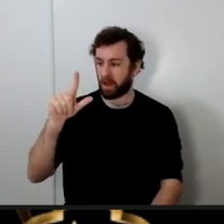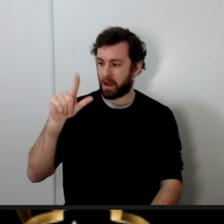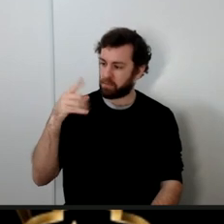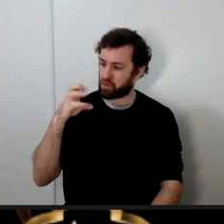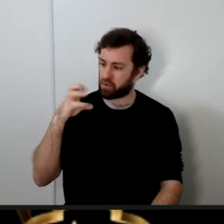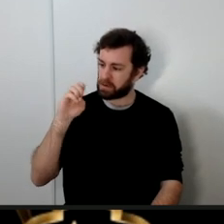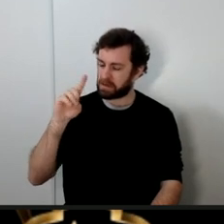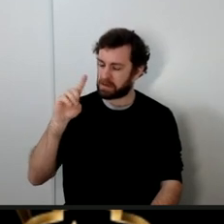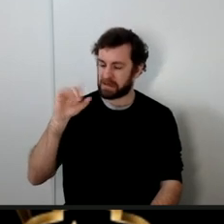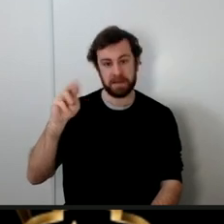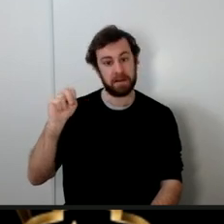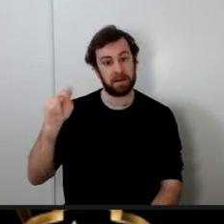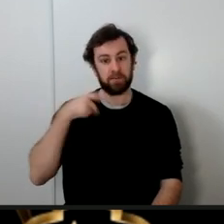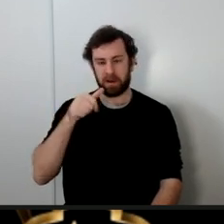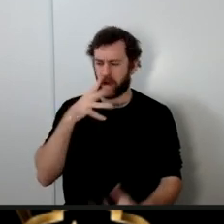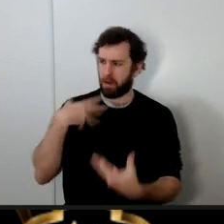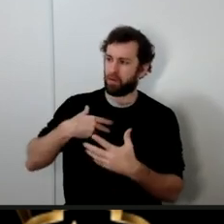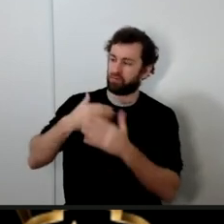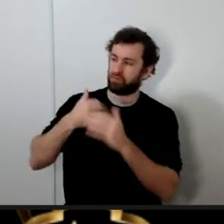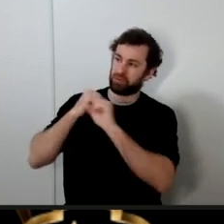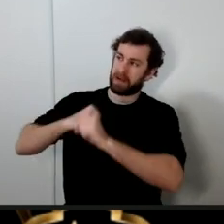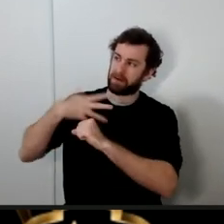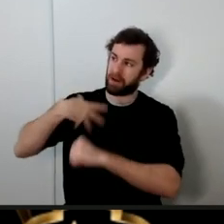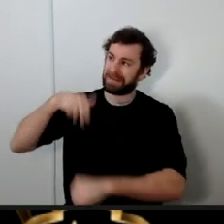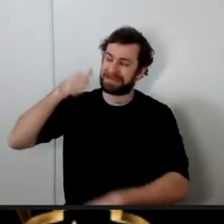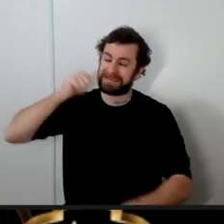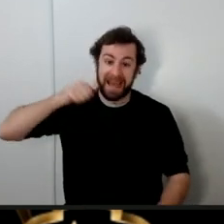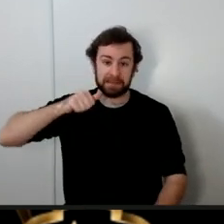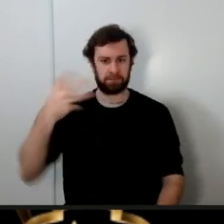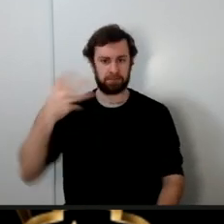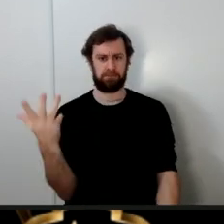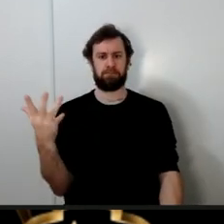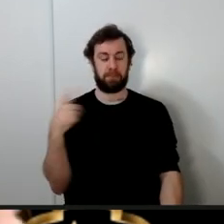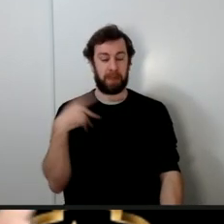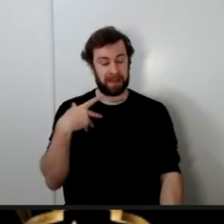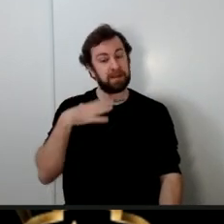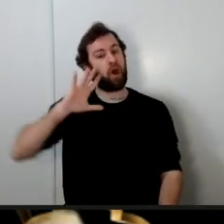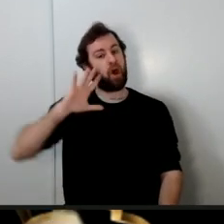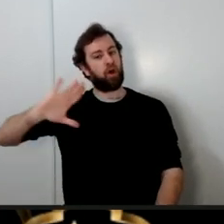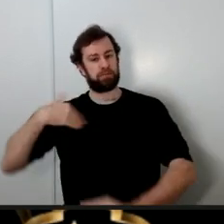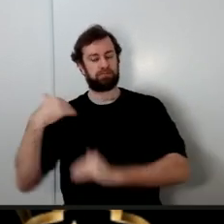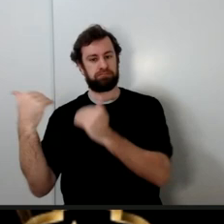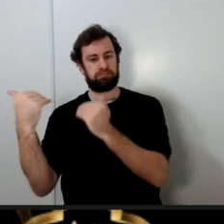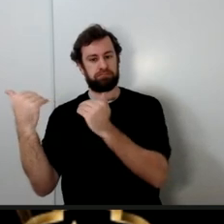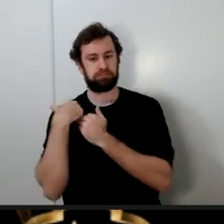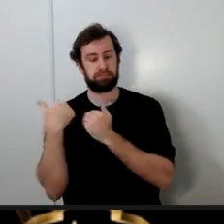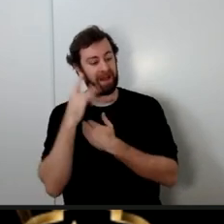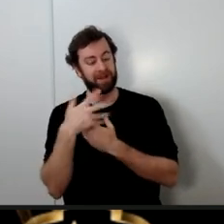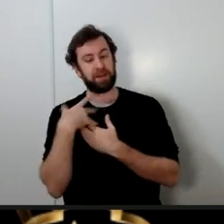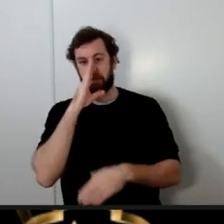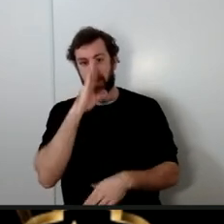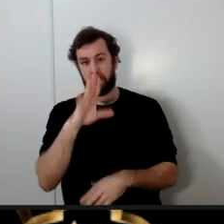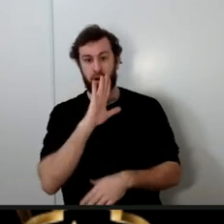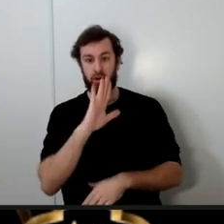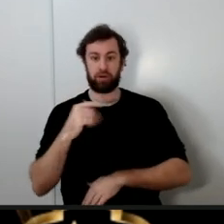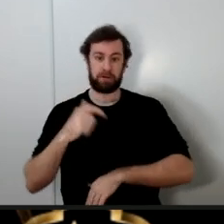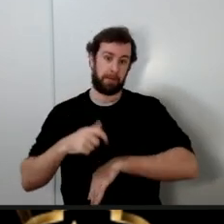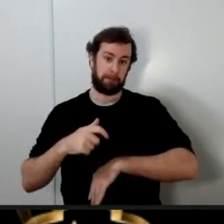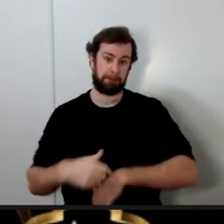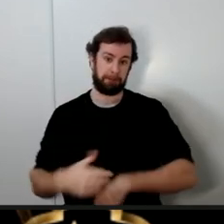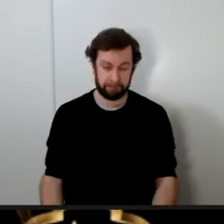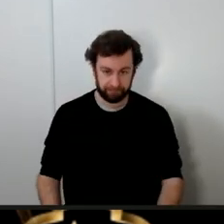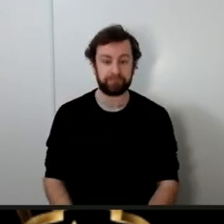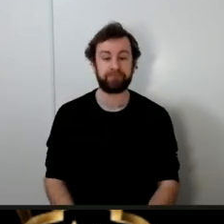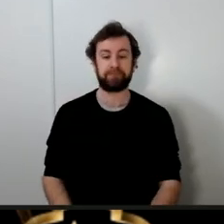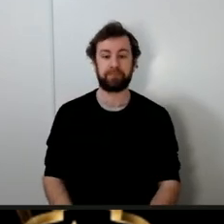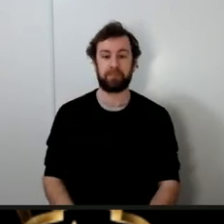dear brothers and sisters it was her obligation to defend Imam Zain Al-Abidin because he was the Imam of her time that's by the